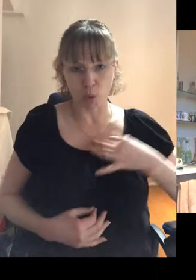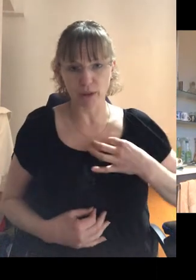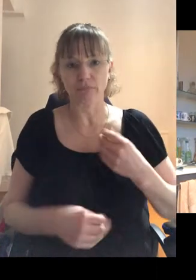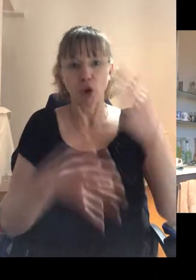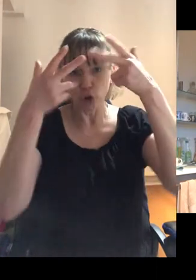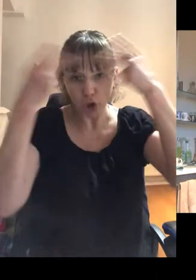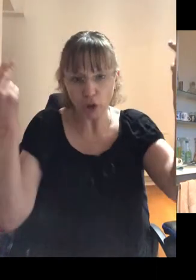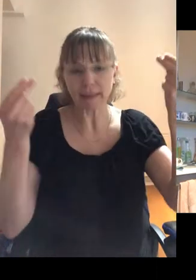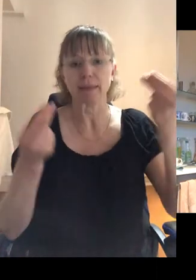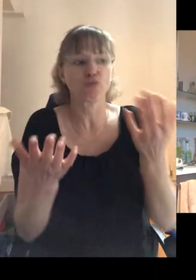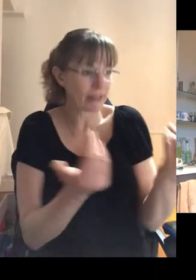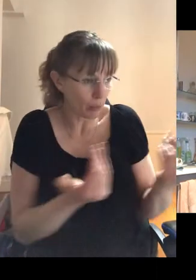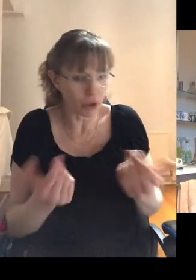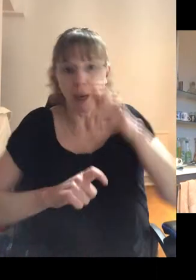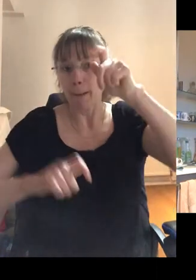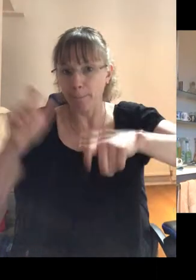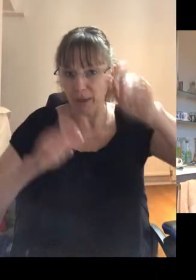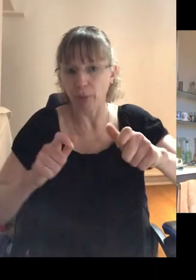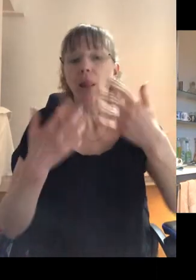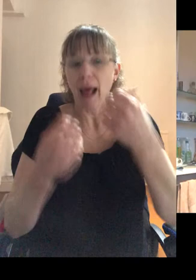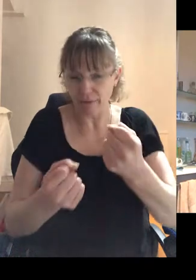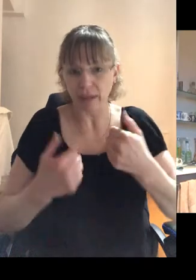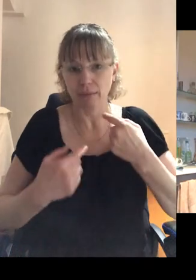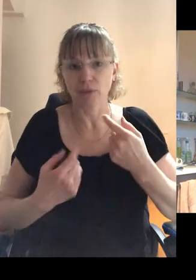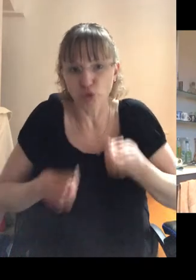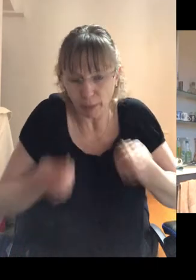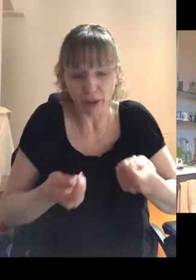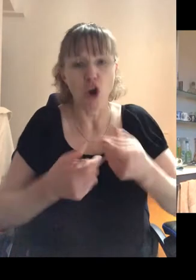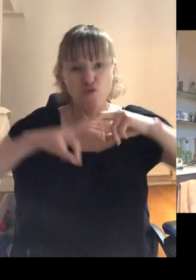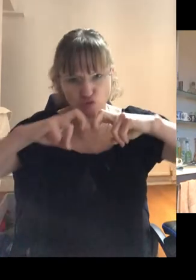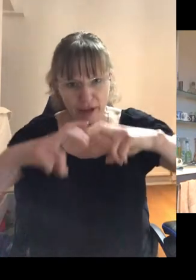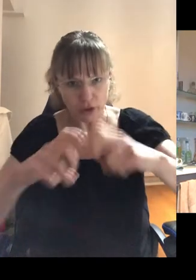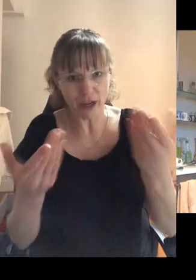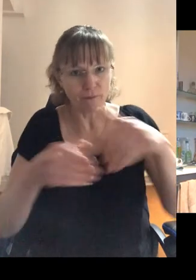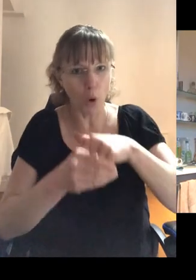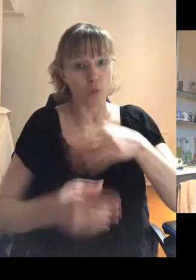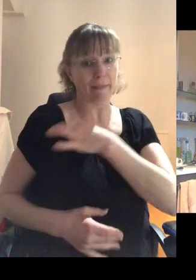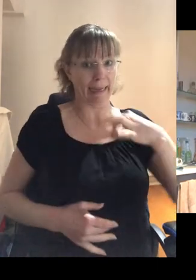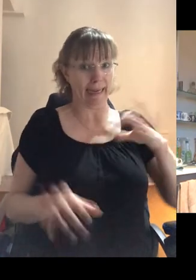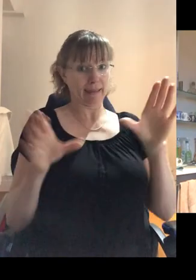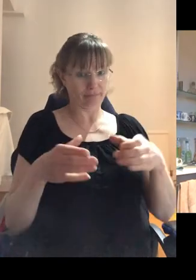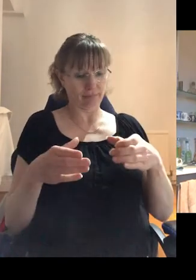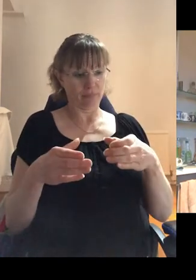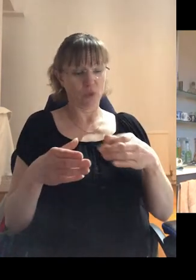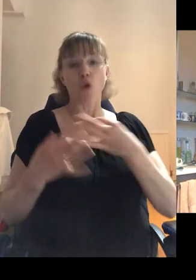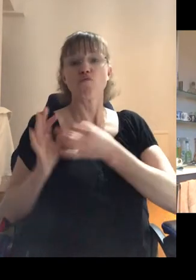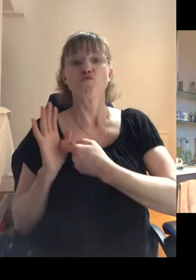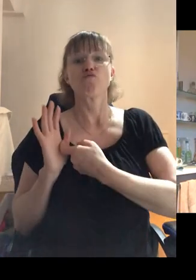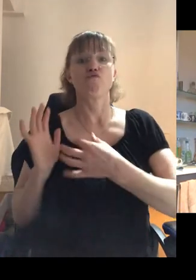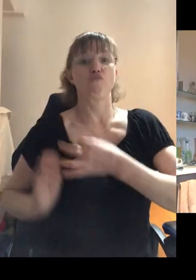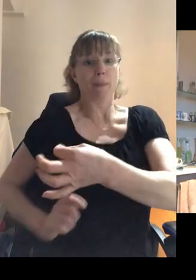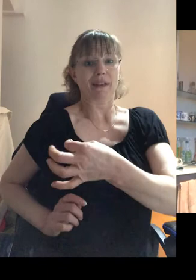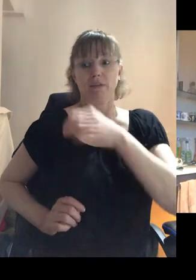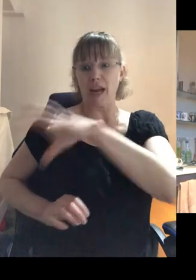receptionists, the, the patients, the researchers, everybody that was involved in that clinic, he got representatives from each, um,